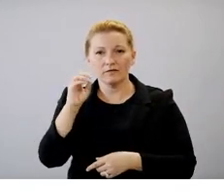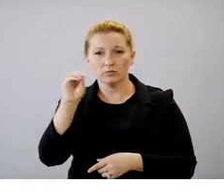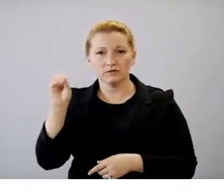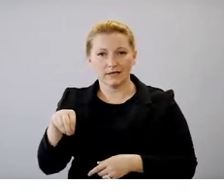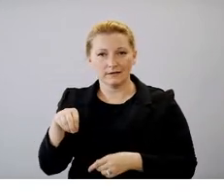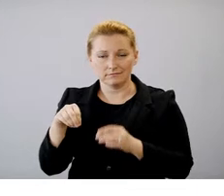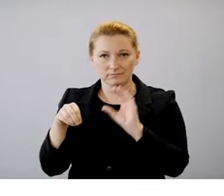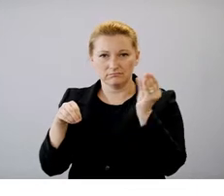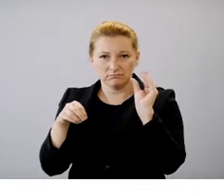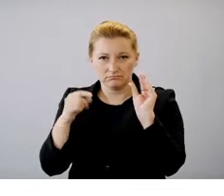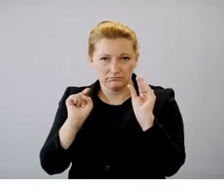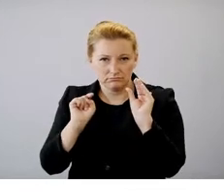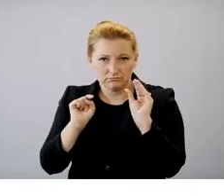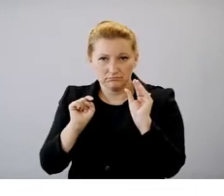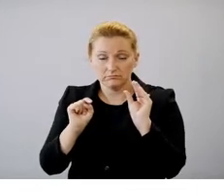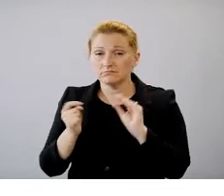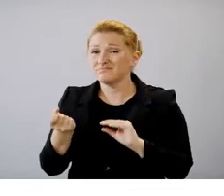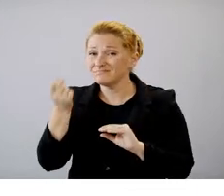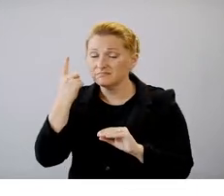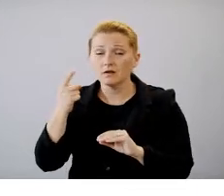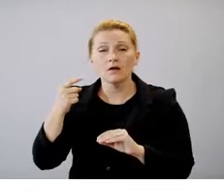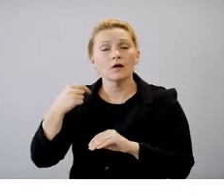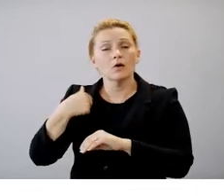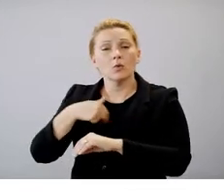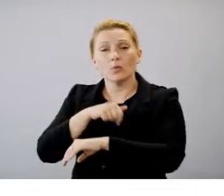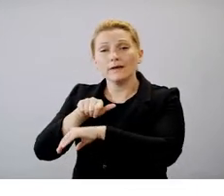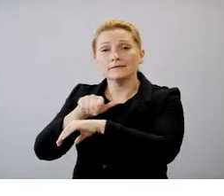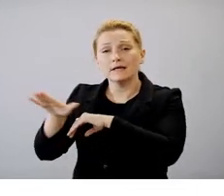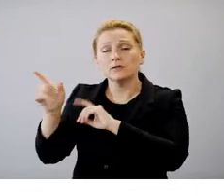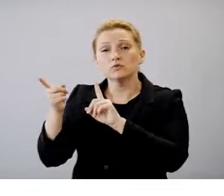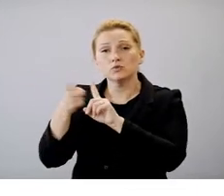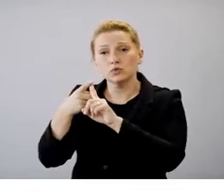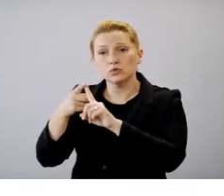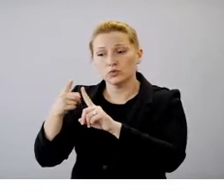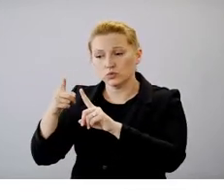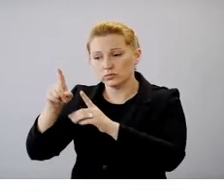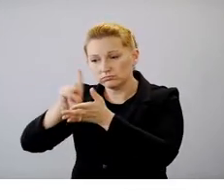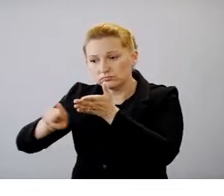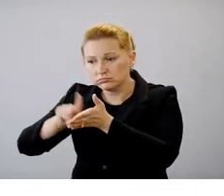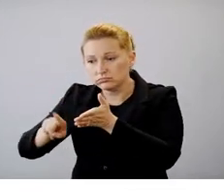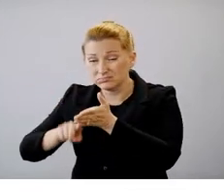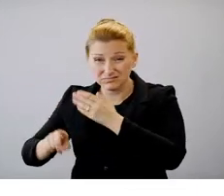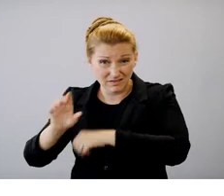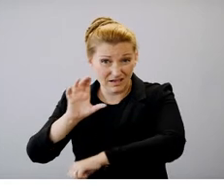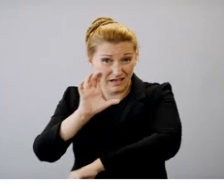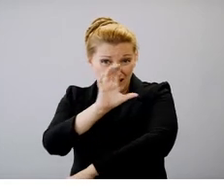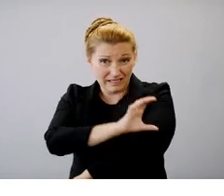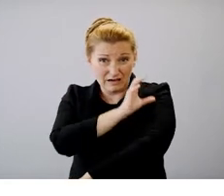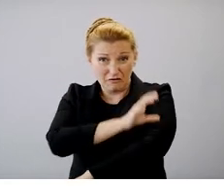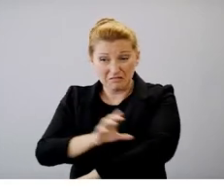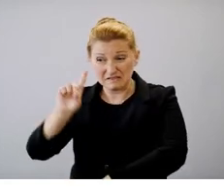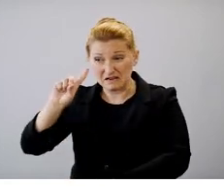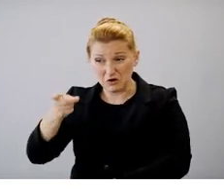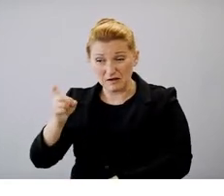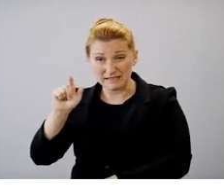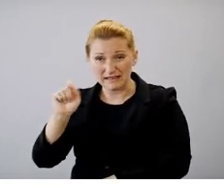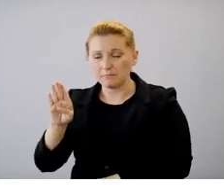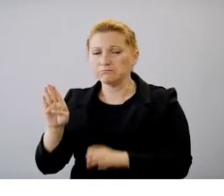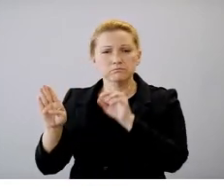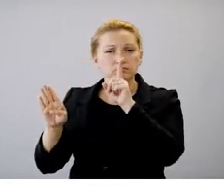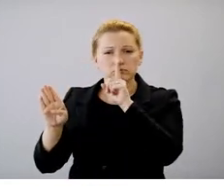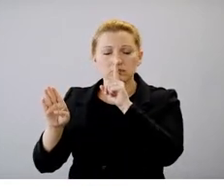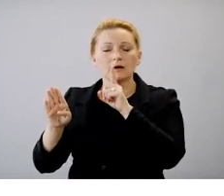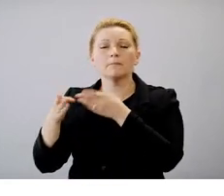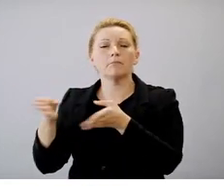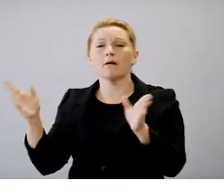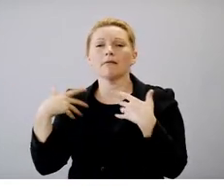partners. This is not a clinical diagnostic lab, so it's not reportable back to physicians and patients in Arizona. This is a